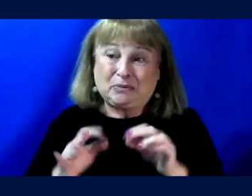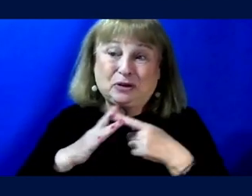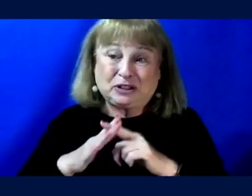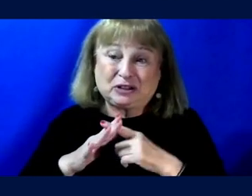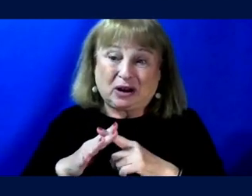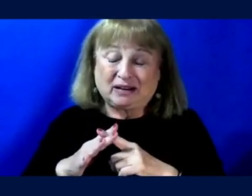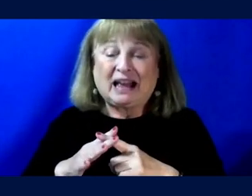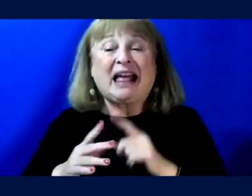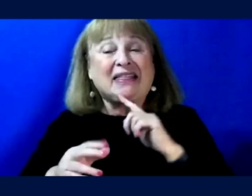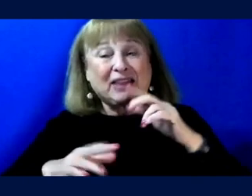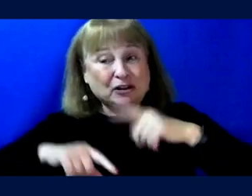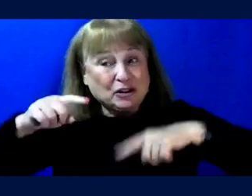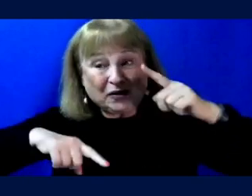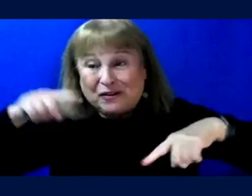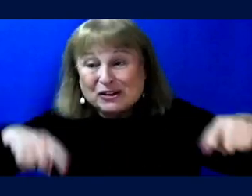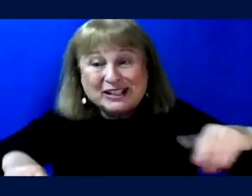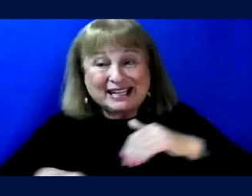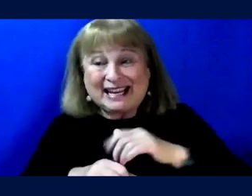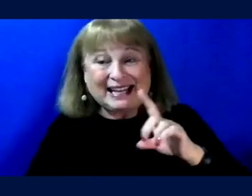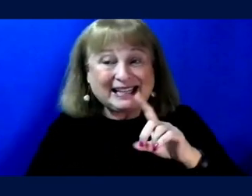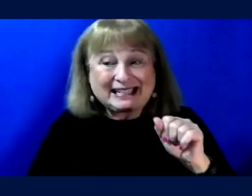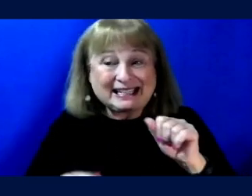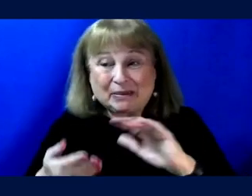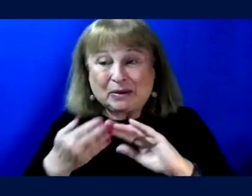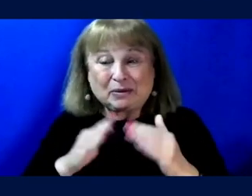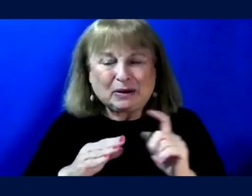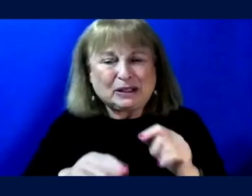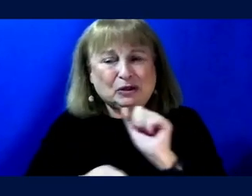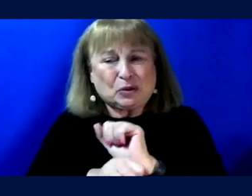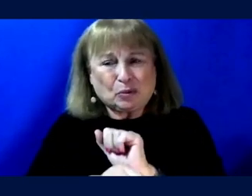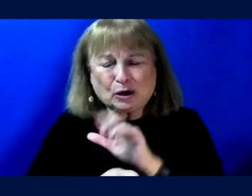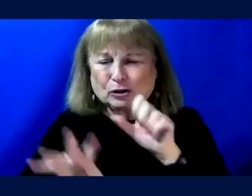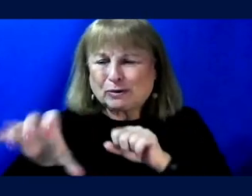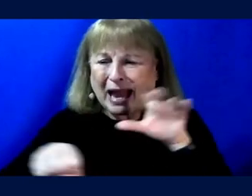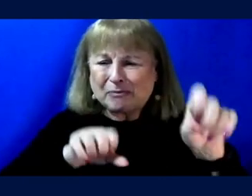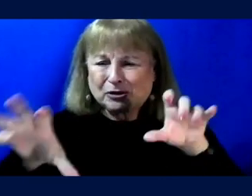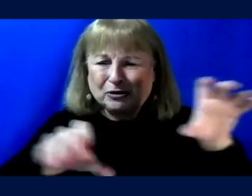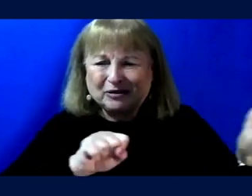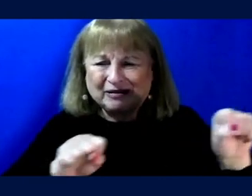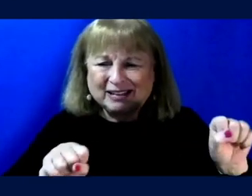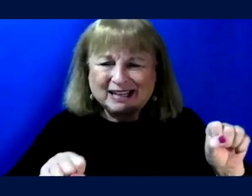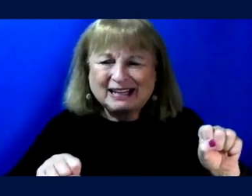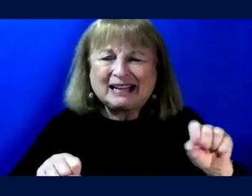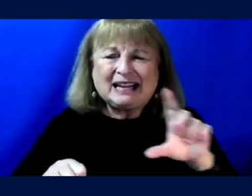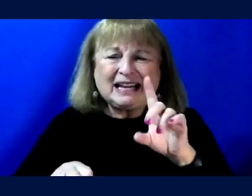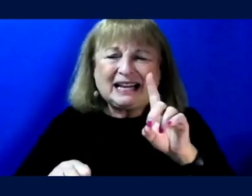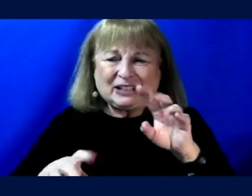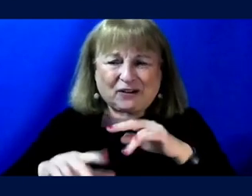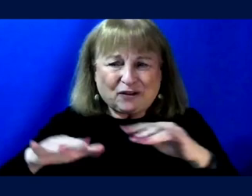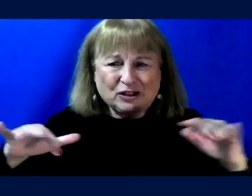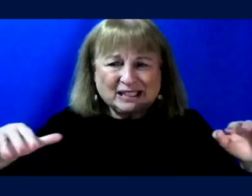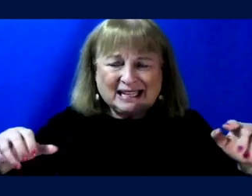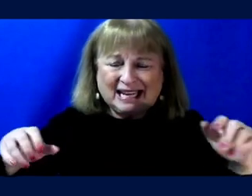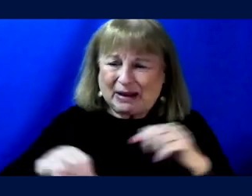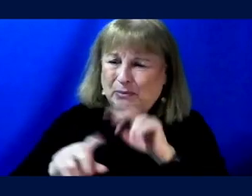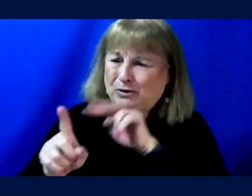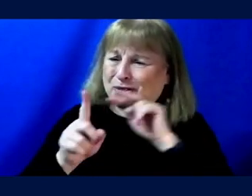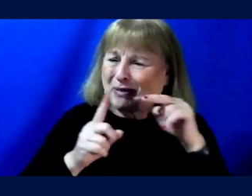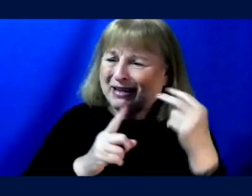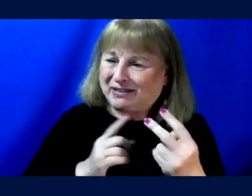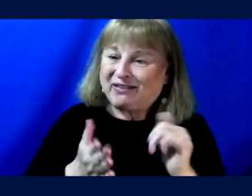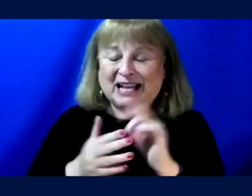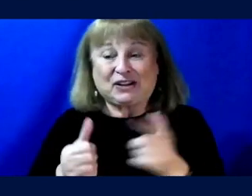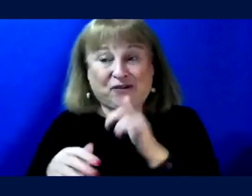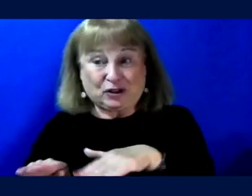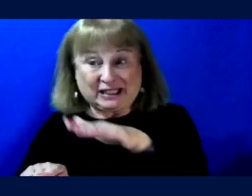and there's diversity in the disability community and you need to work to capture that diversity of perspectives. So that's step one.